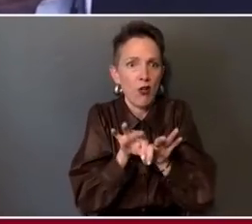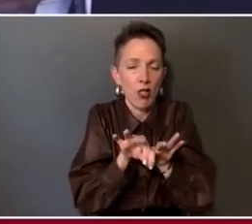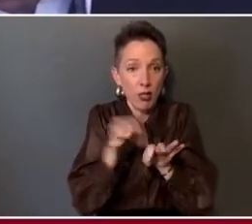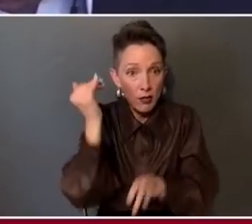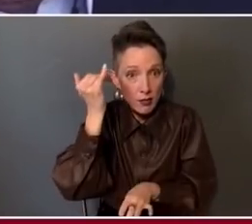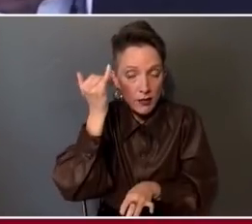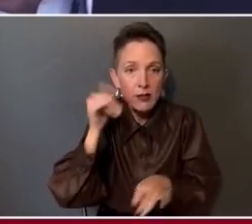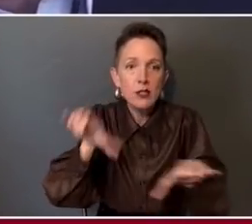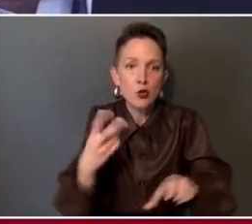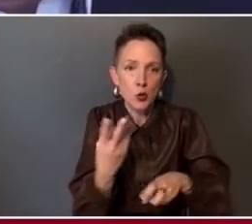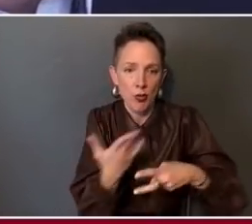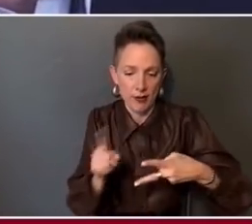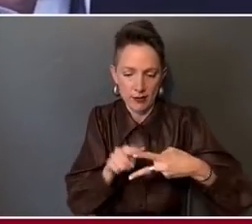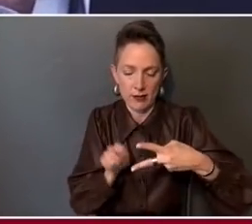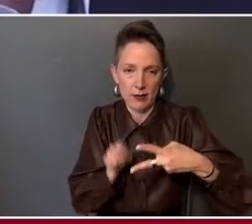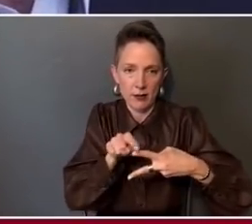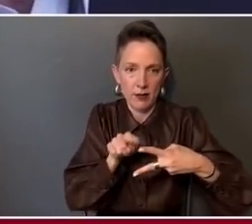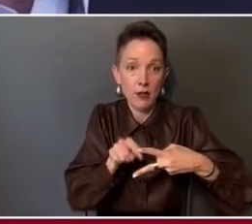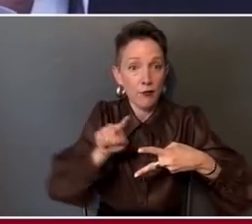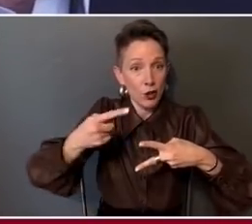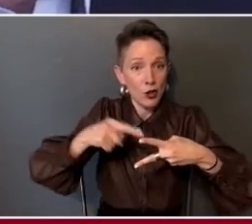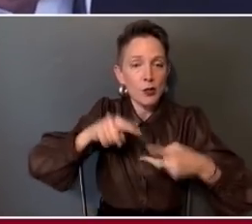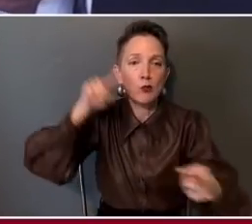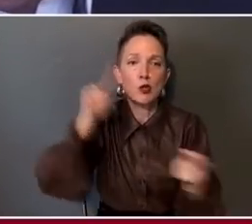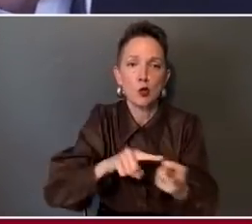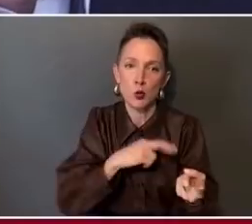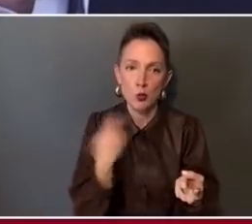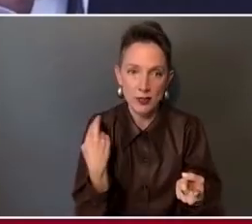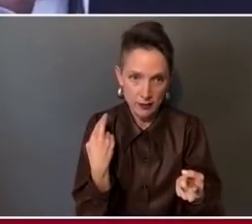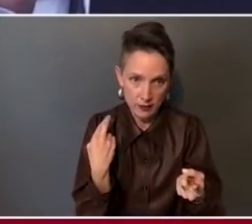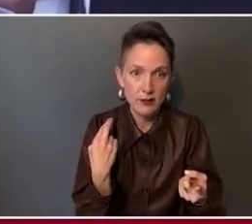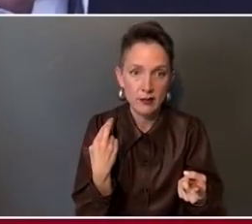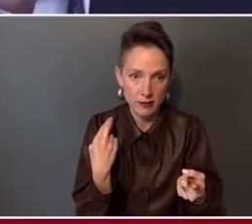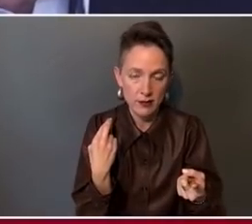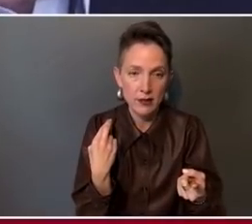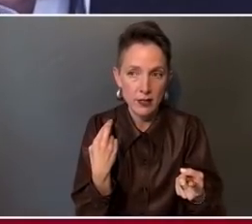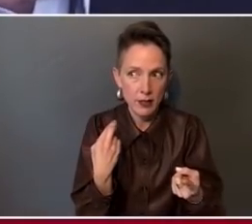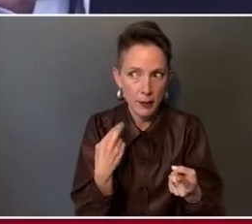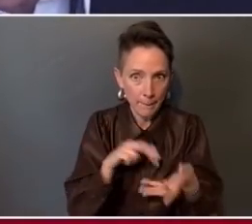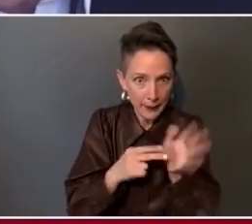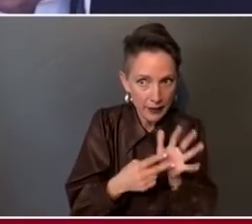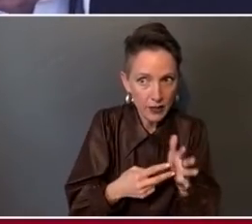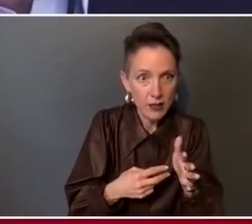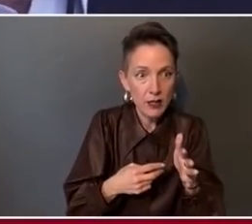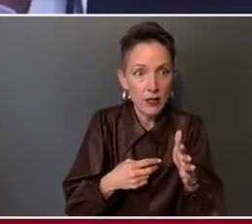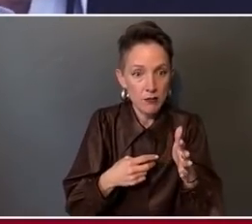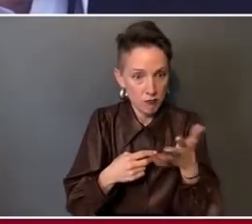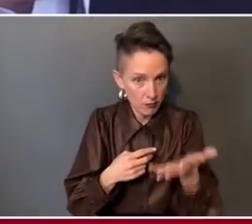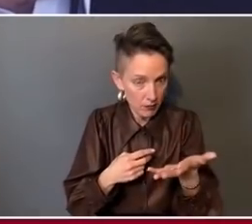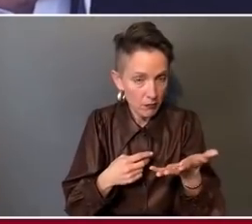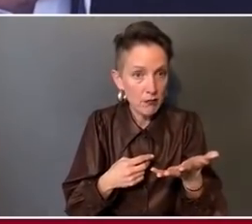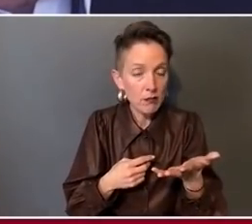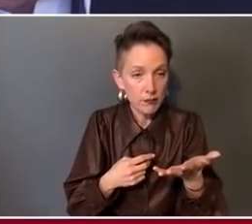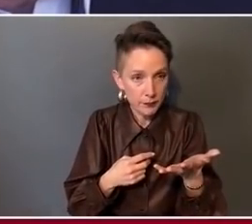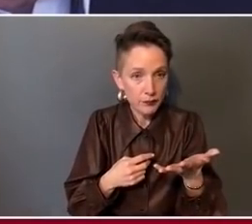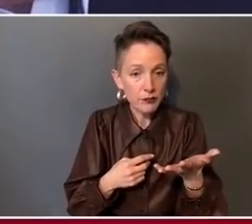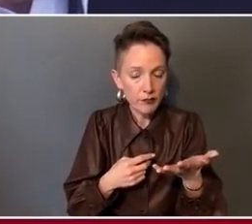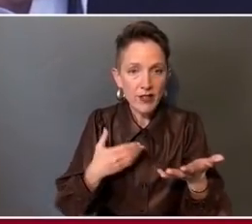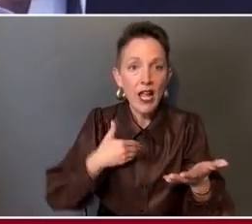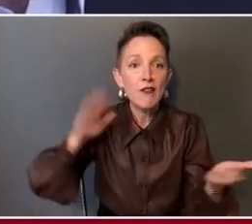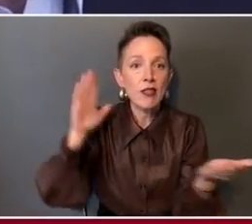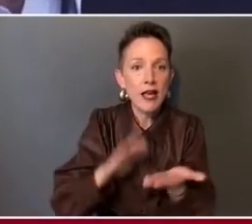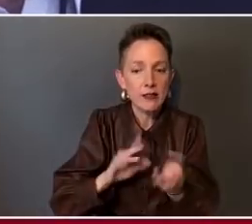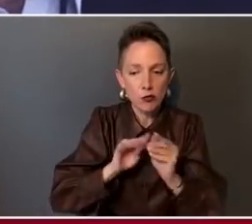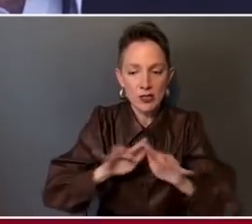actually truly reducing risk and making it so that we have less transmission in the community,